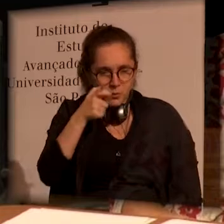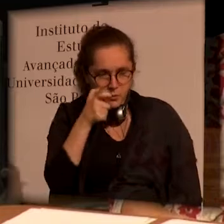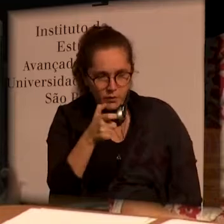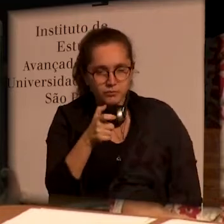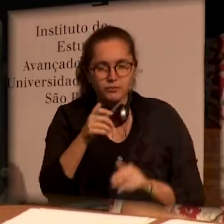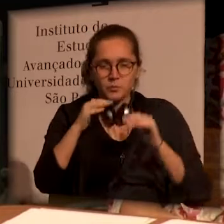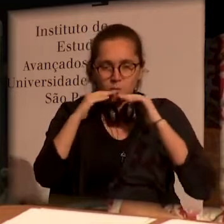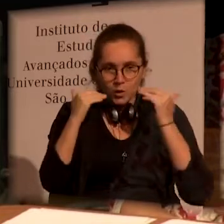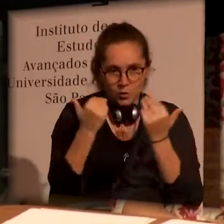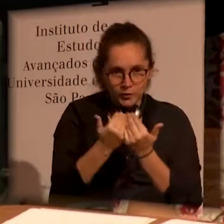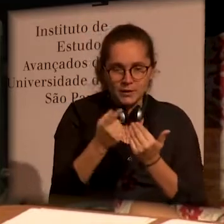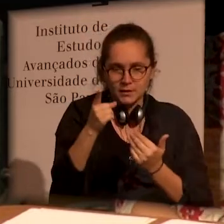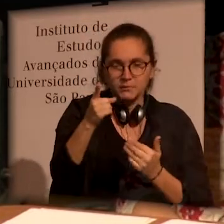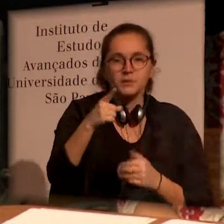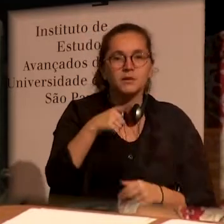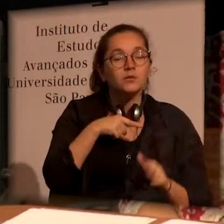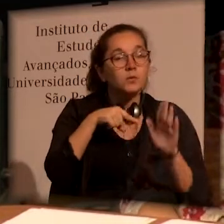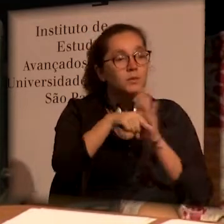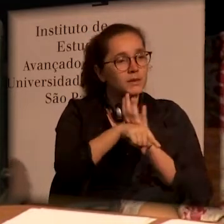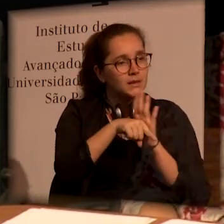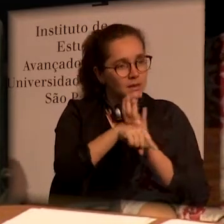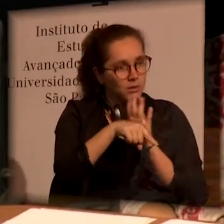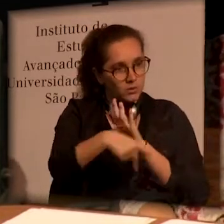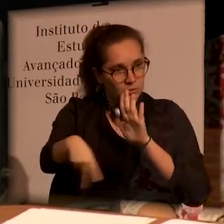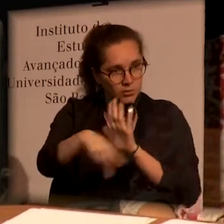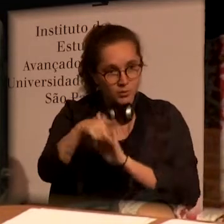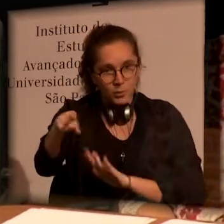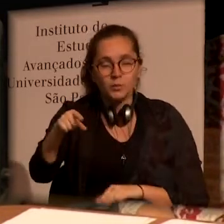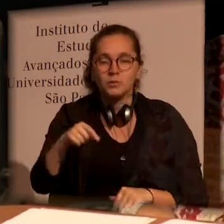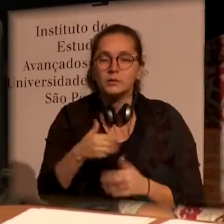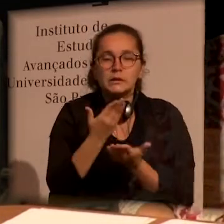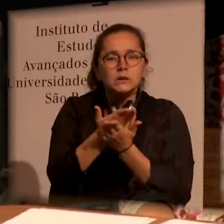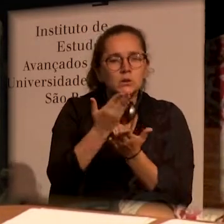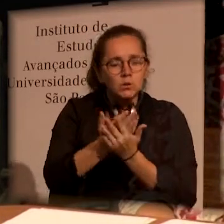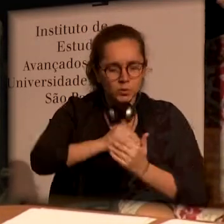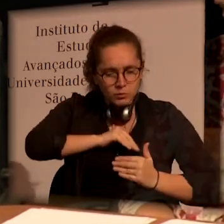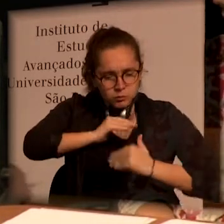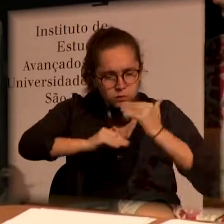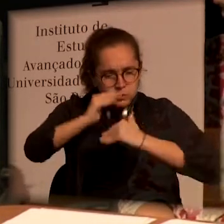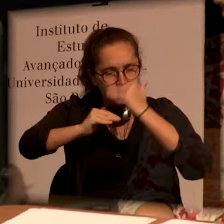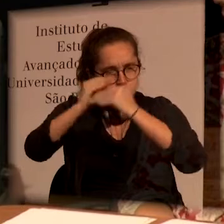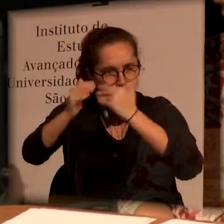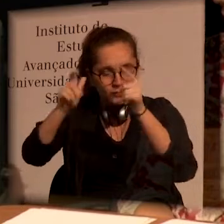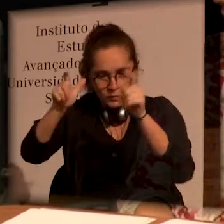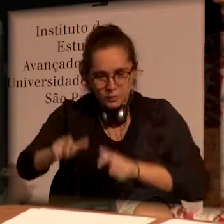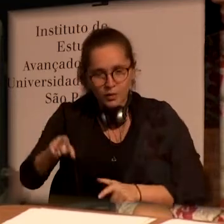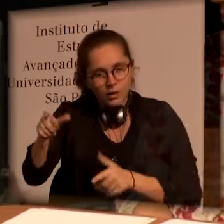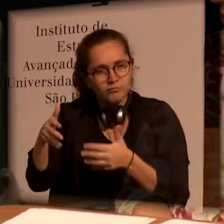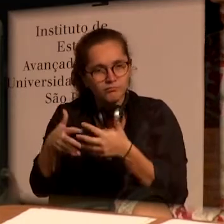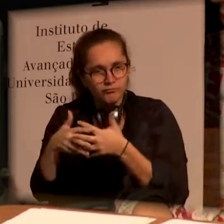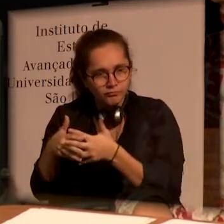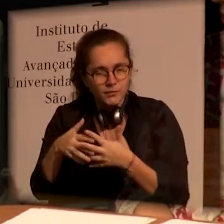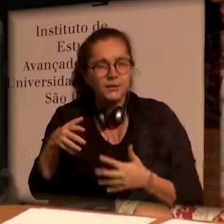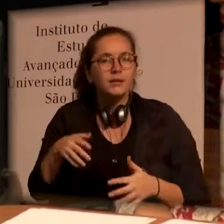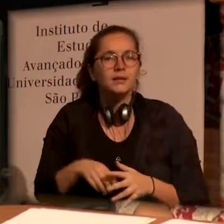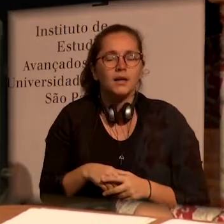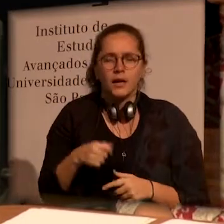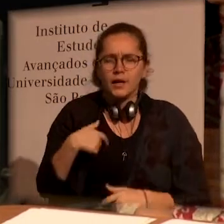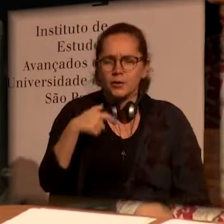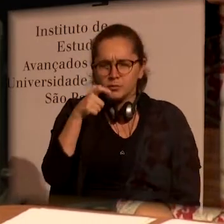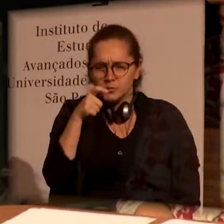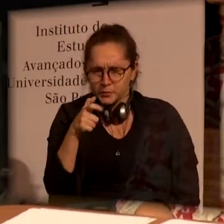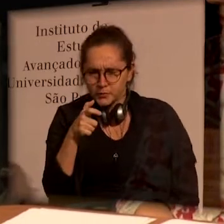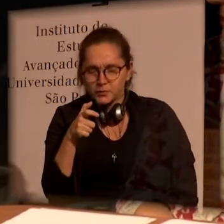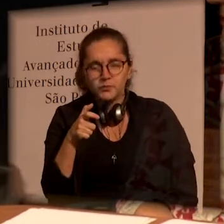Some days ago I saw a conference by a researcher from the Billfeld Advanced